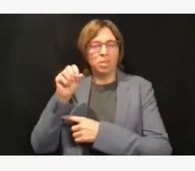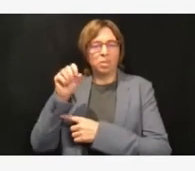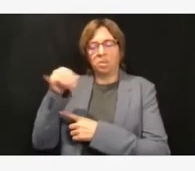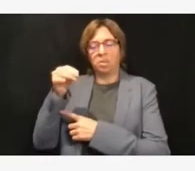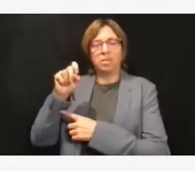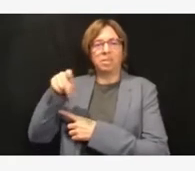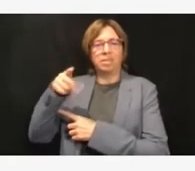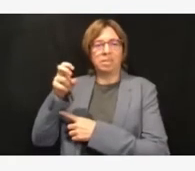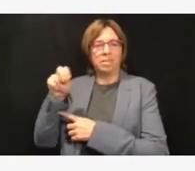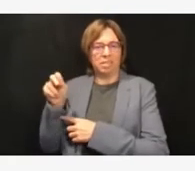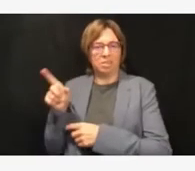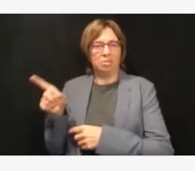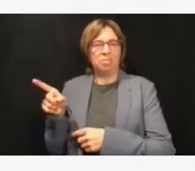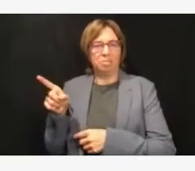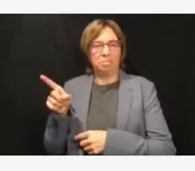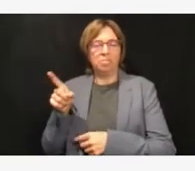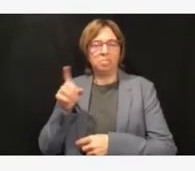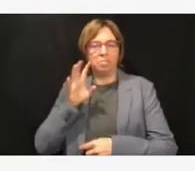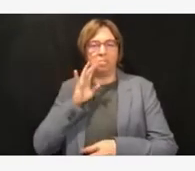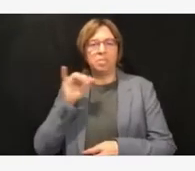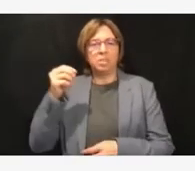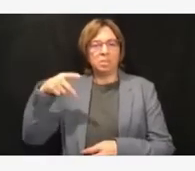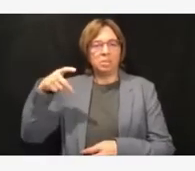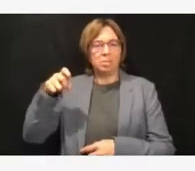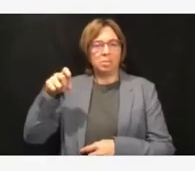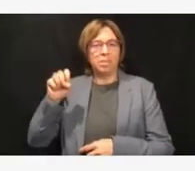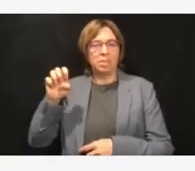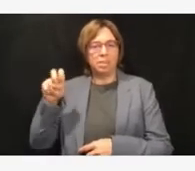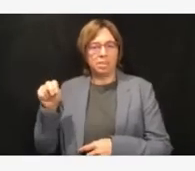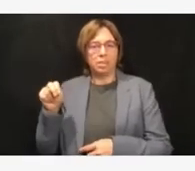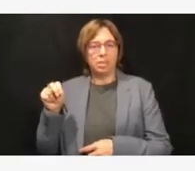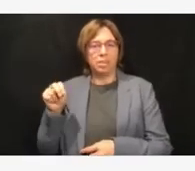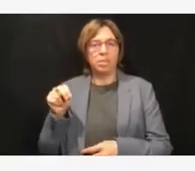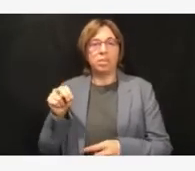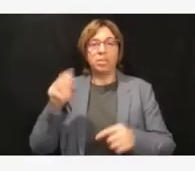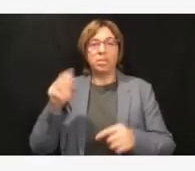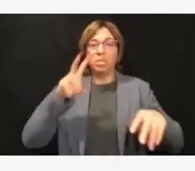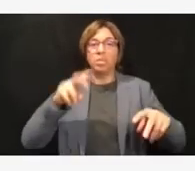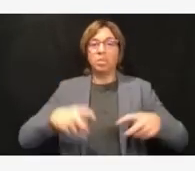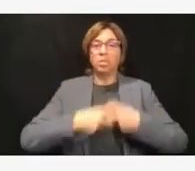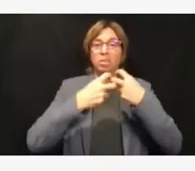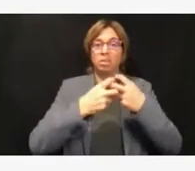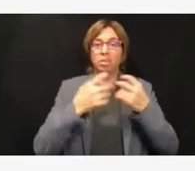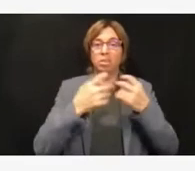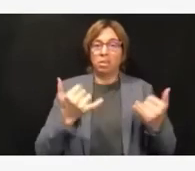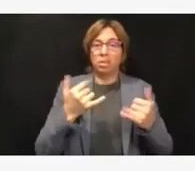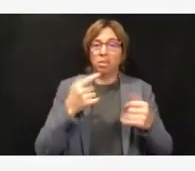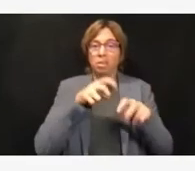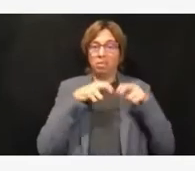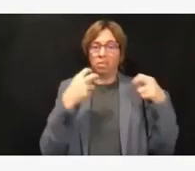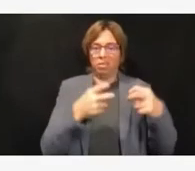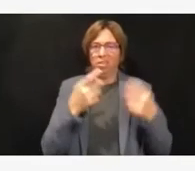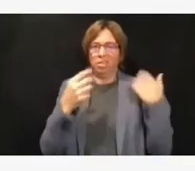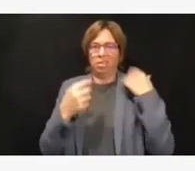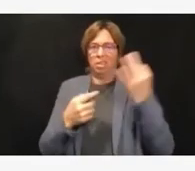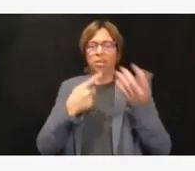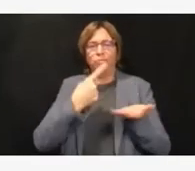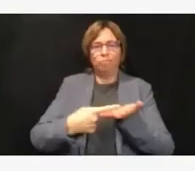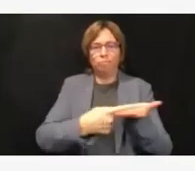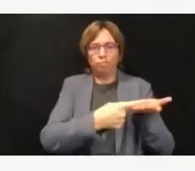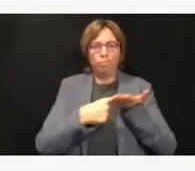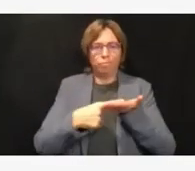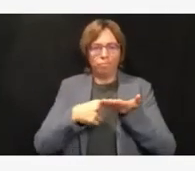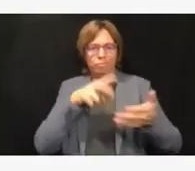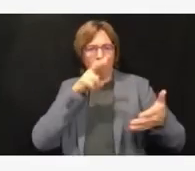I convened the Crisis Standards of Care Activation Advisory Committee on last Friday, November 19th, to review the situation at health care